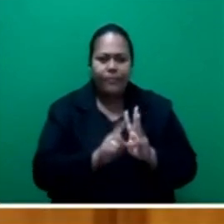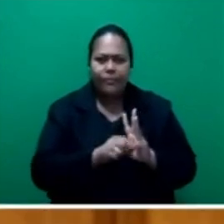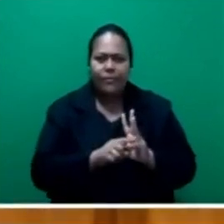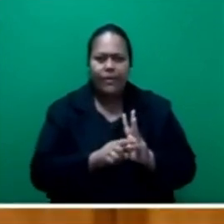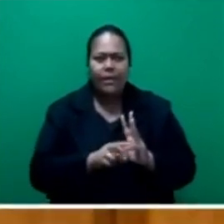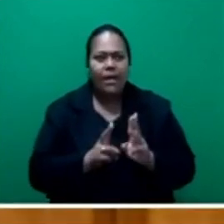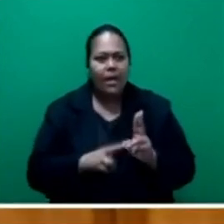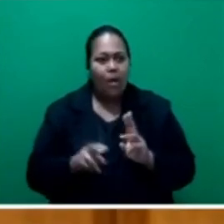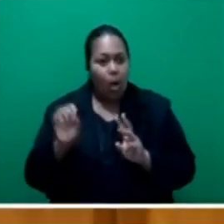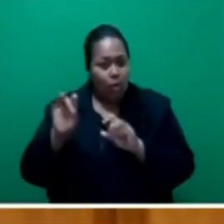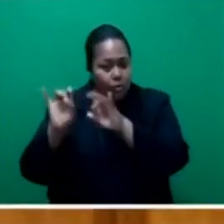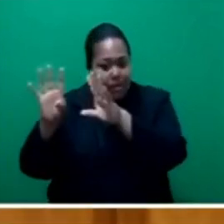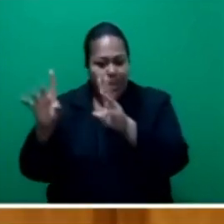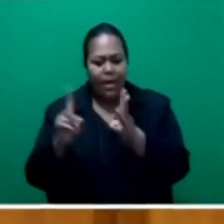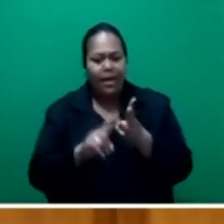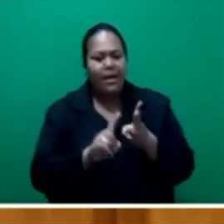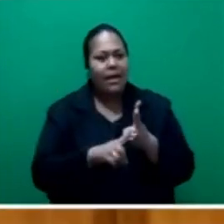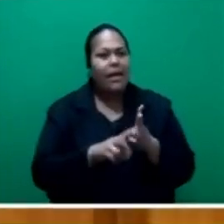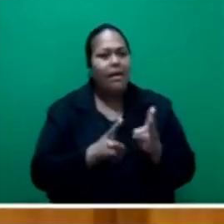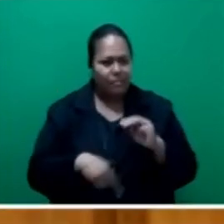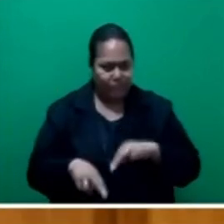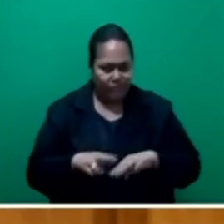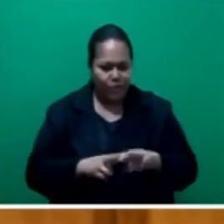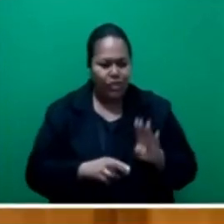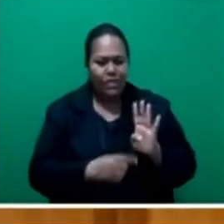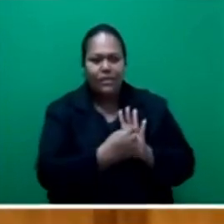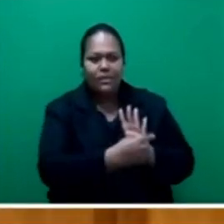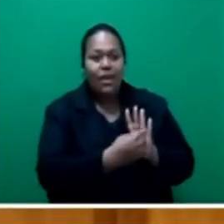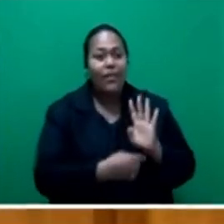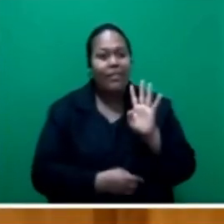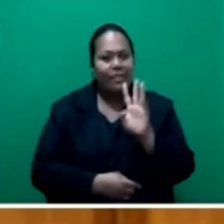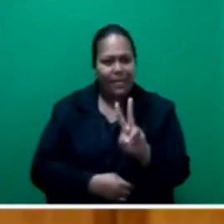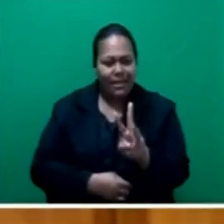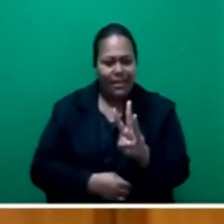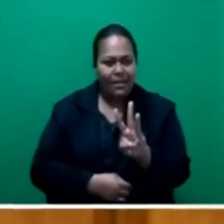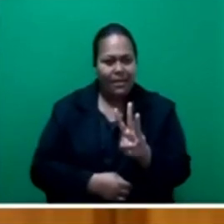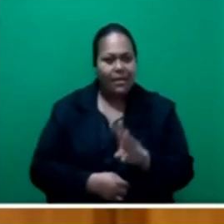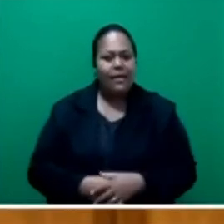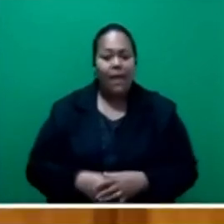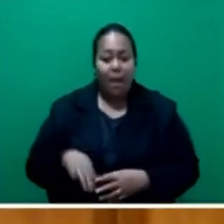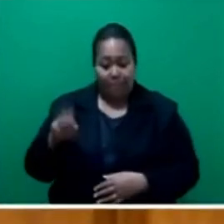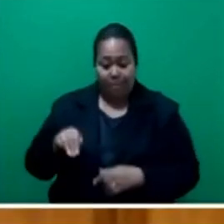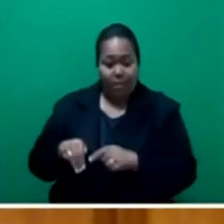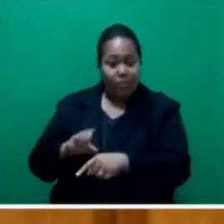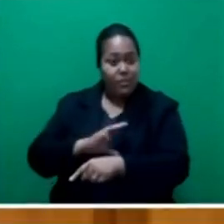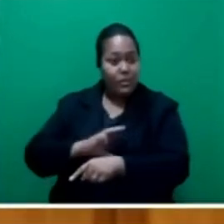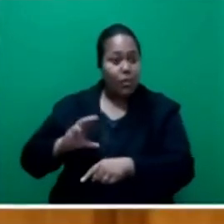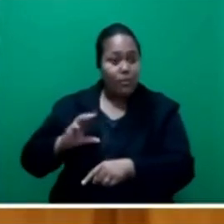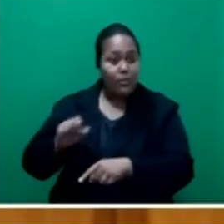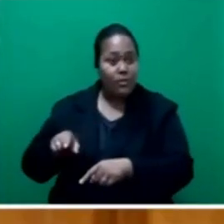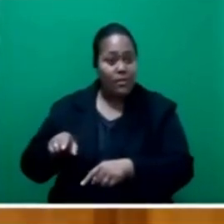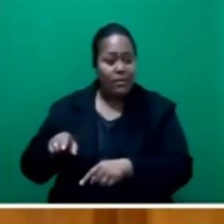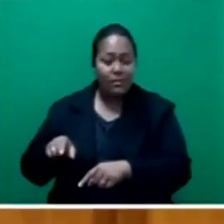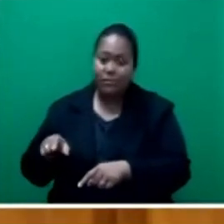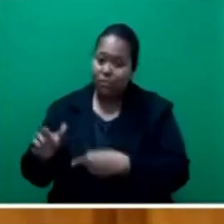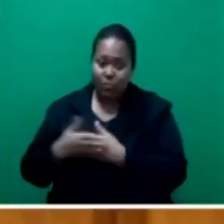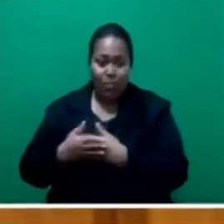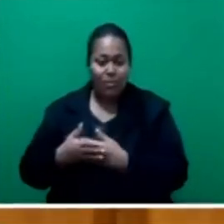Suliana Siwatimbau, Professor Subramani, and Dr. Esther Williams. A member of that commission, honorable speaker, sir,